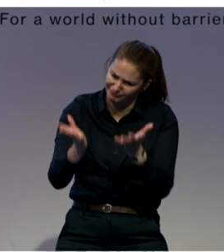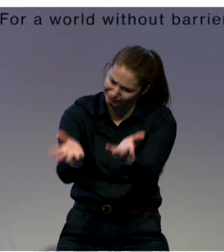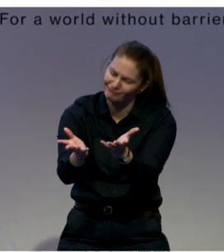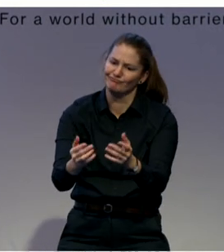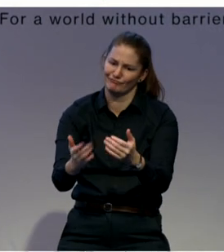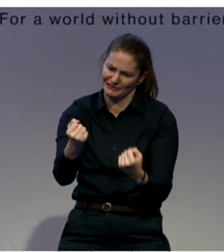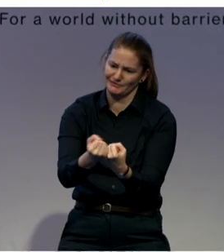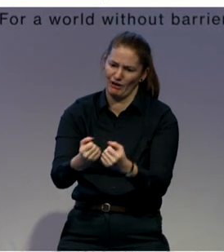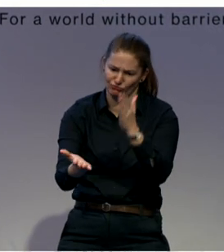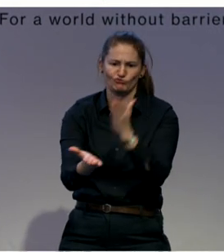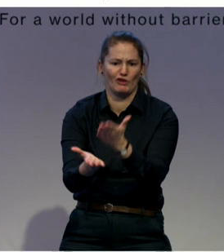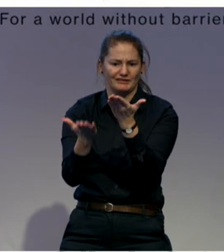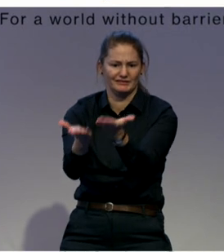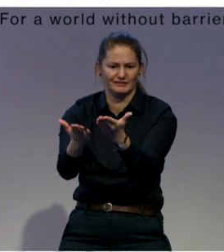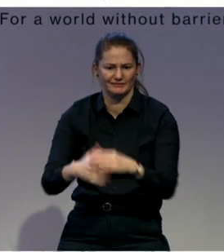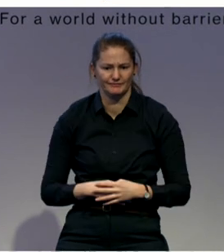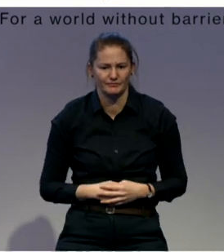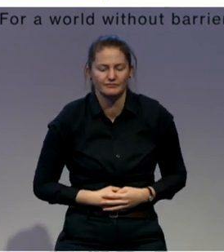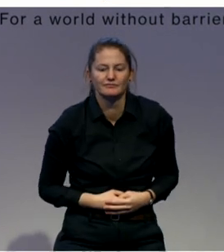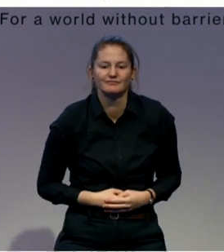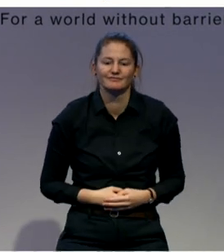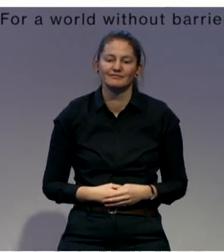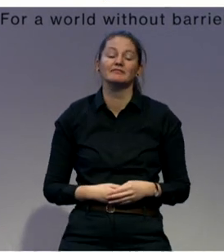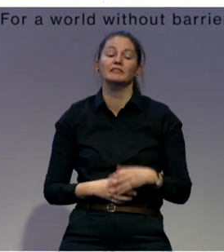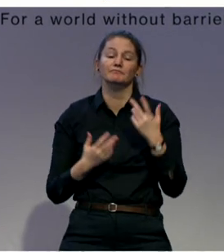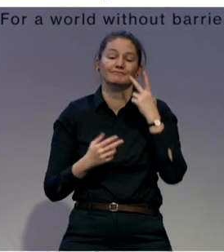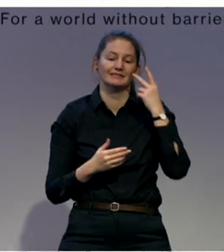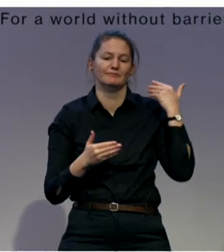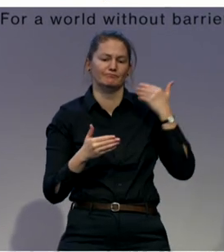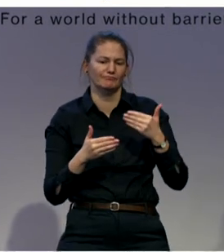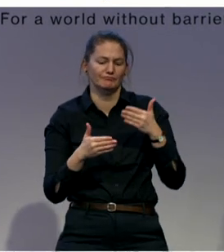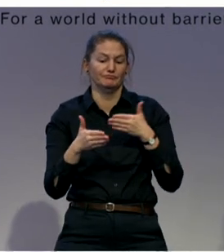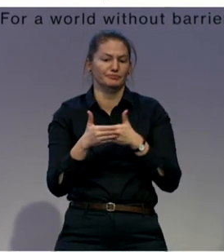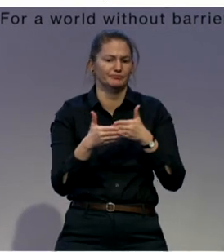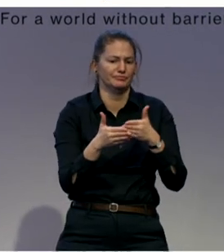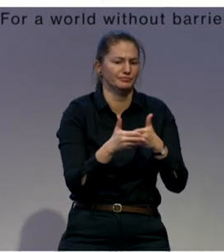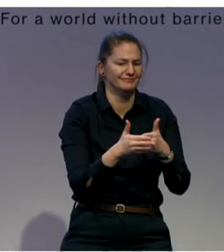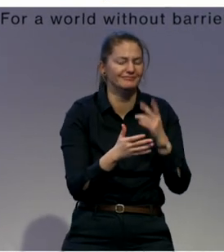When we started in Moldova, it was a prevalence of